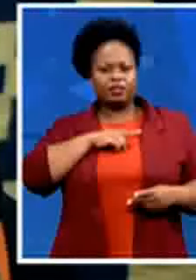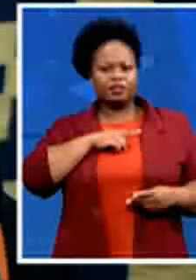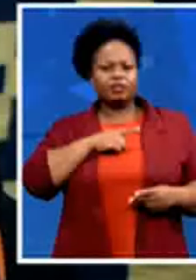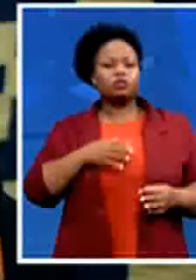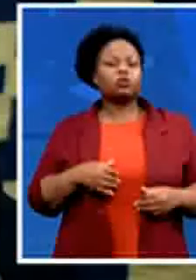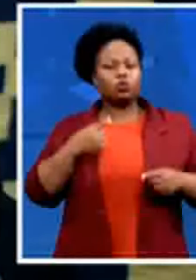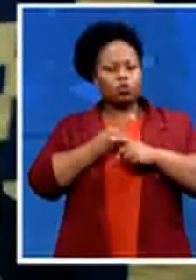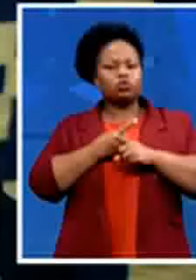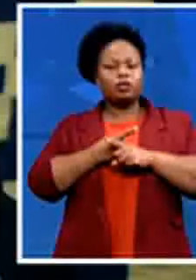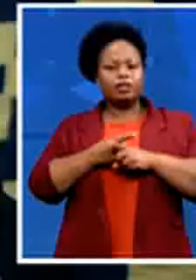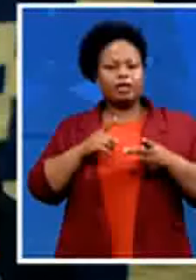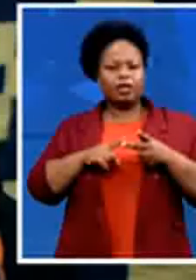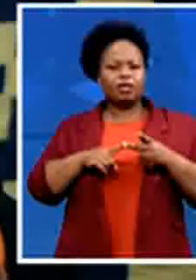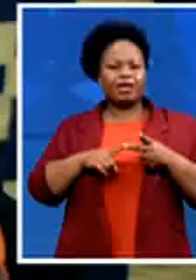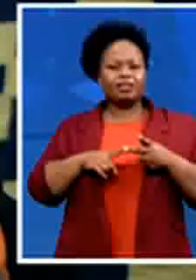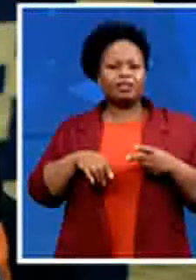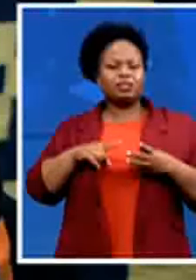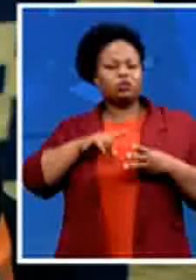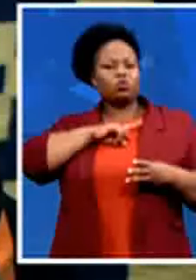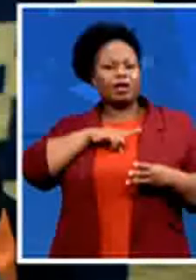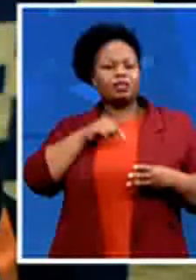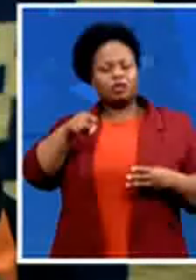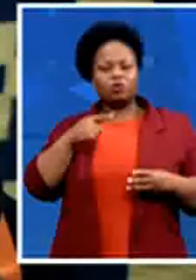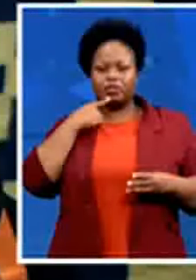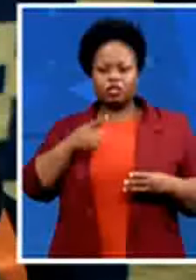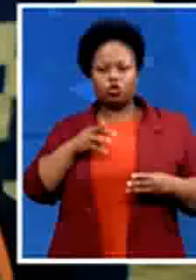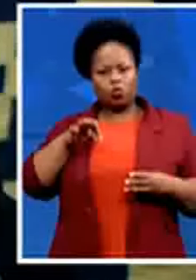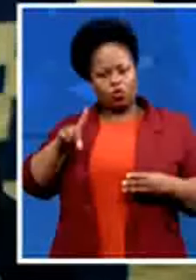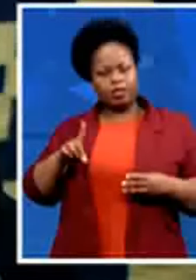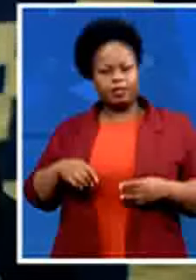won our first ward as the good party so